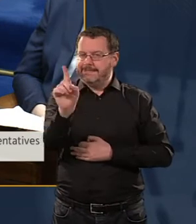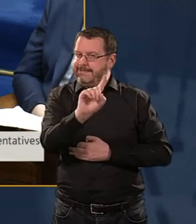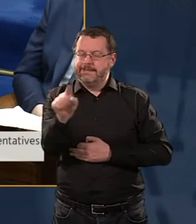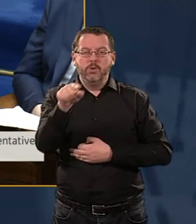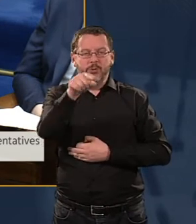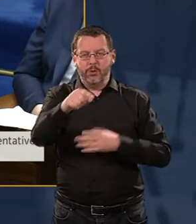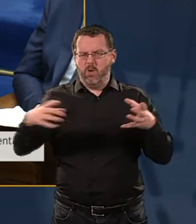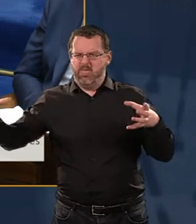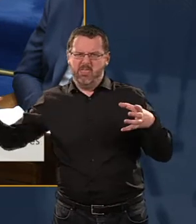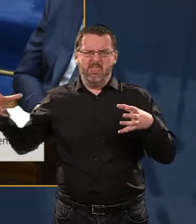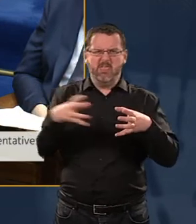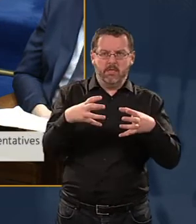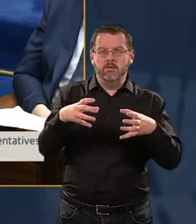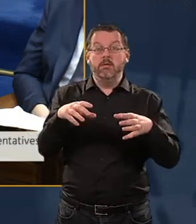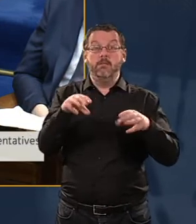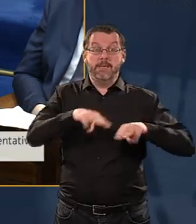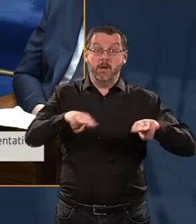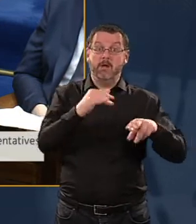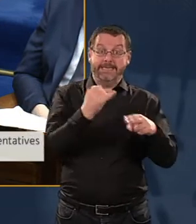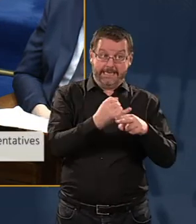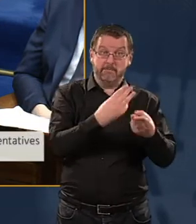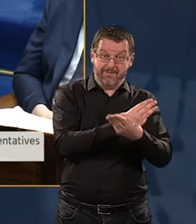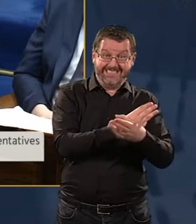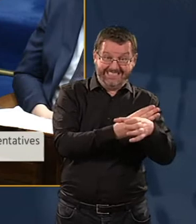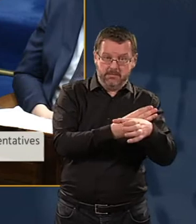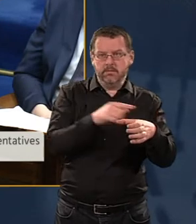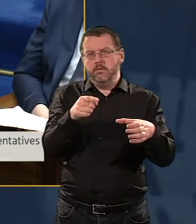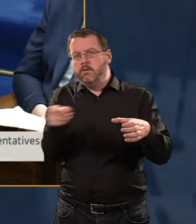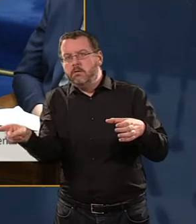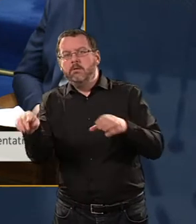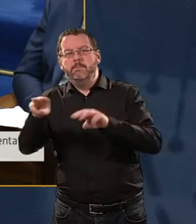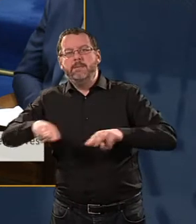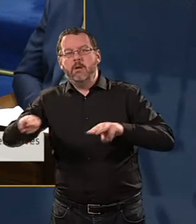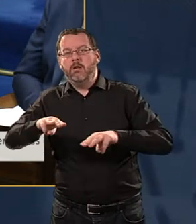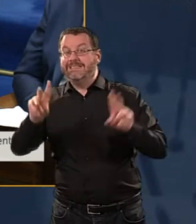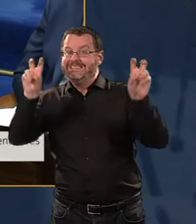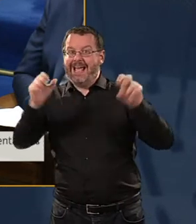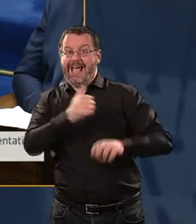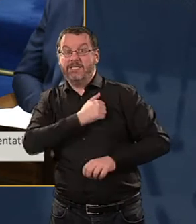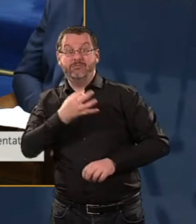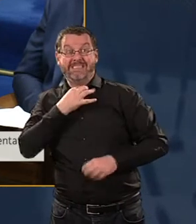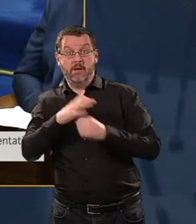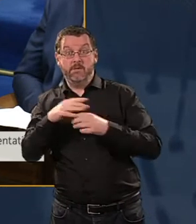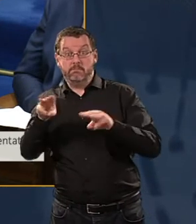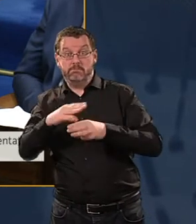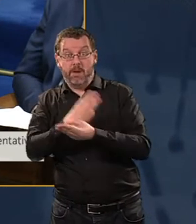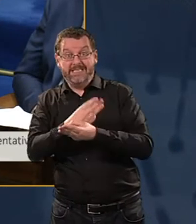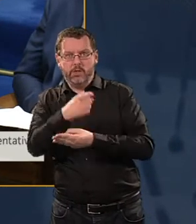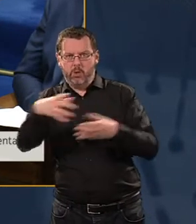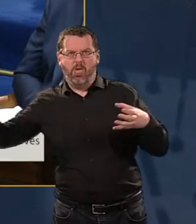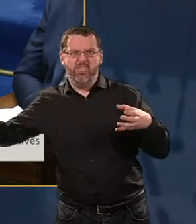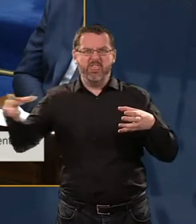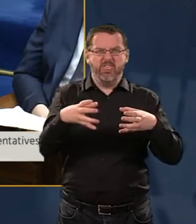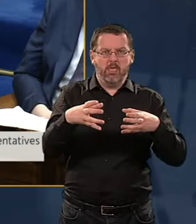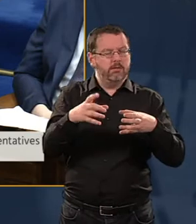done is you have included people who are in poverty, and you have added to that the number of people who are at risk of poverty. Being at risk of poverty